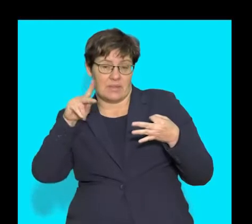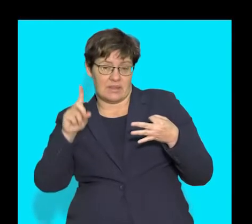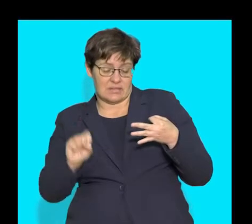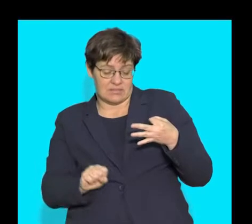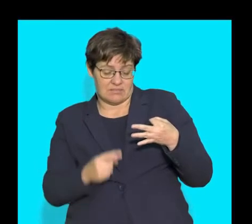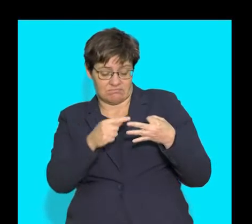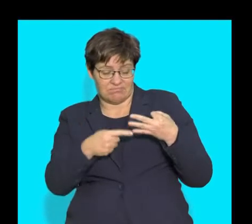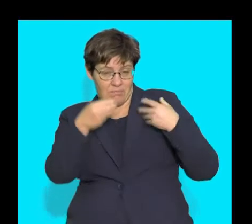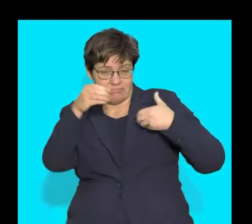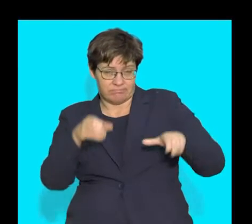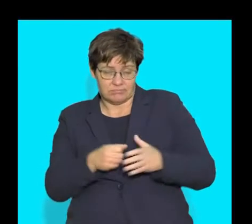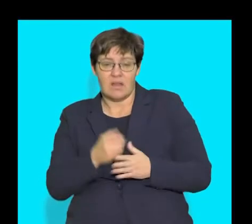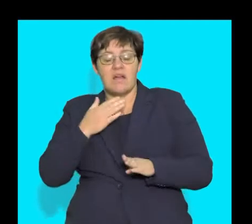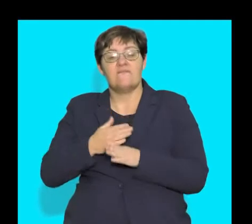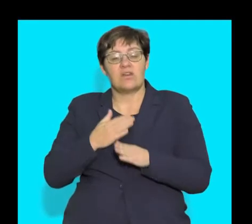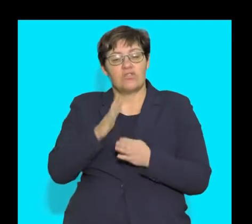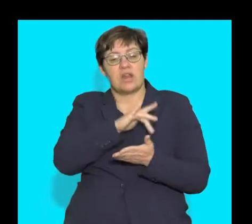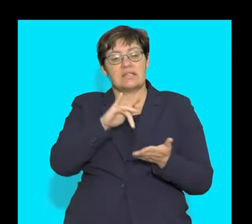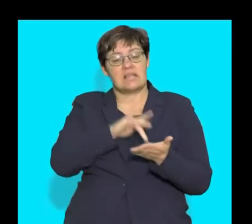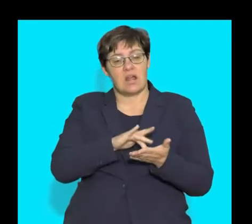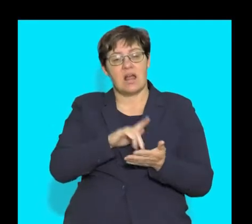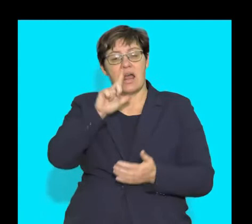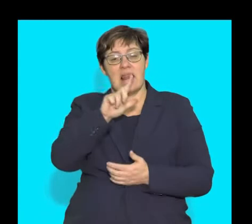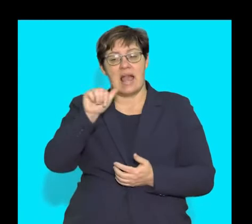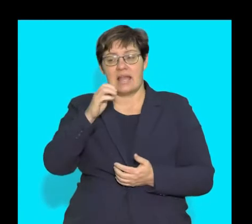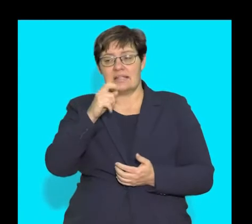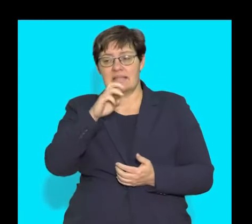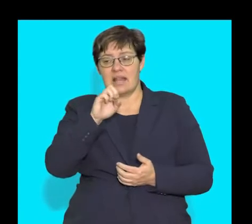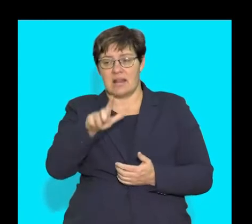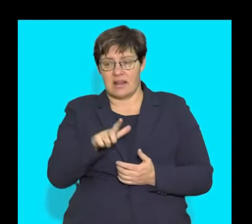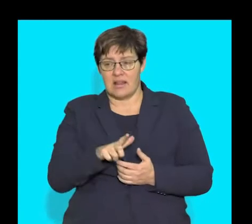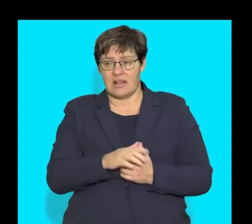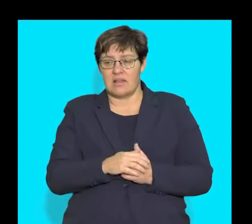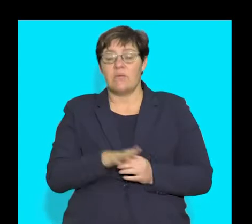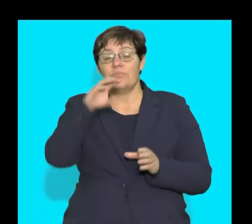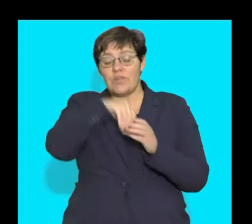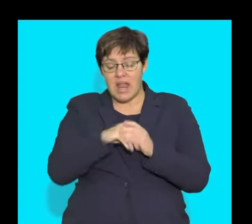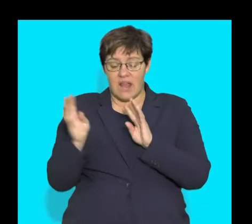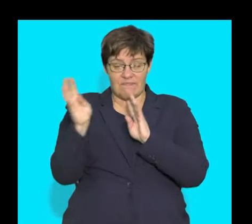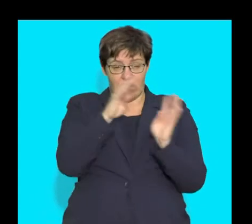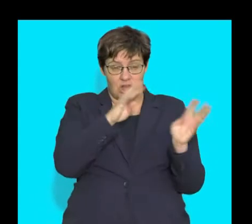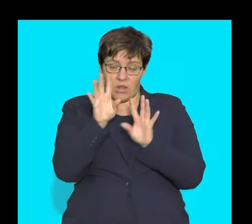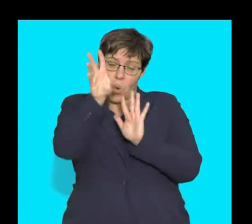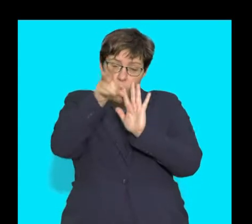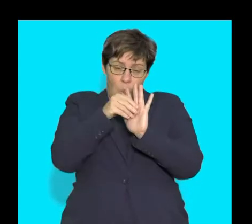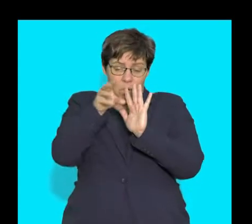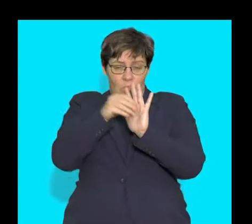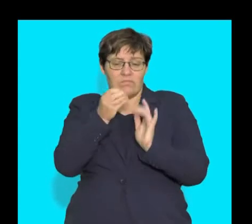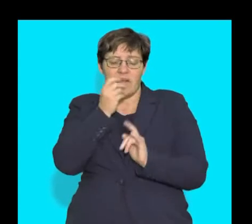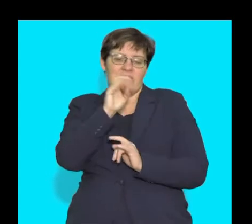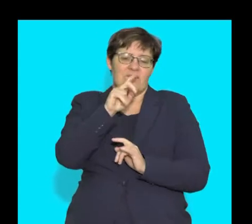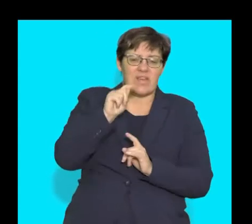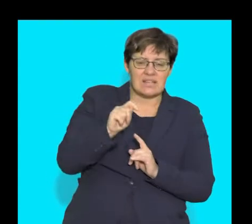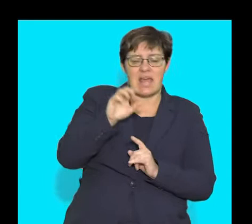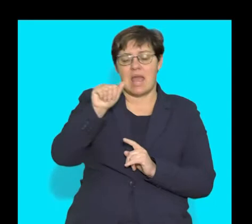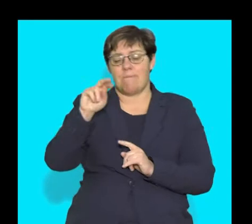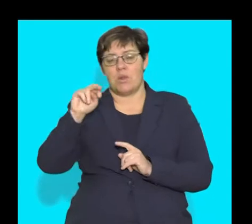We also looked at the function of the central lacteal, or the structure inside the villus that absorb the nutrients, such as